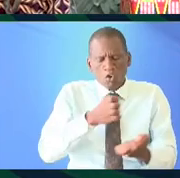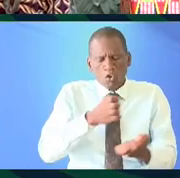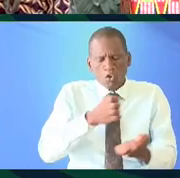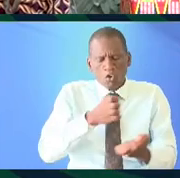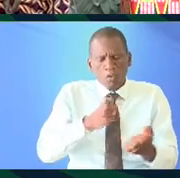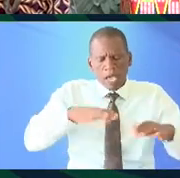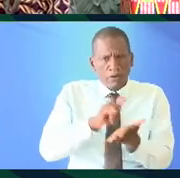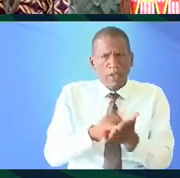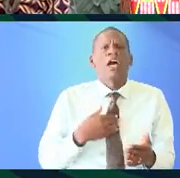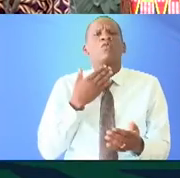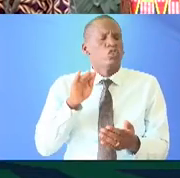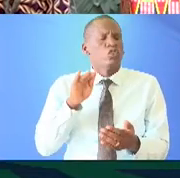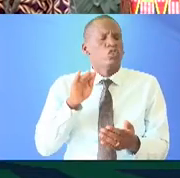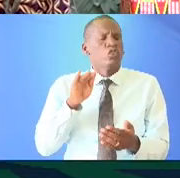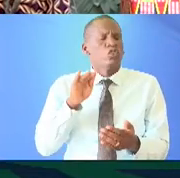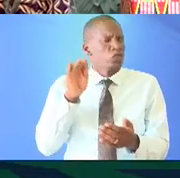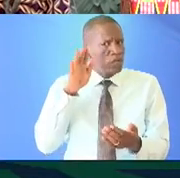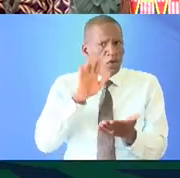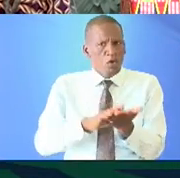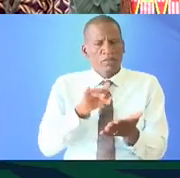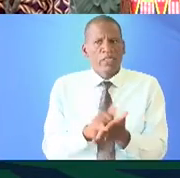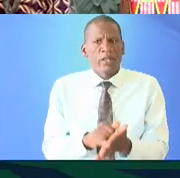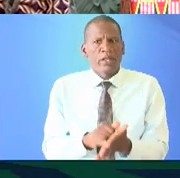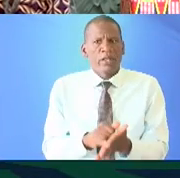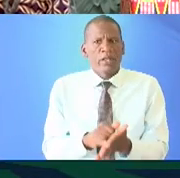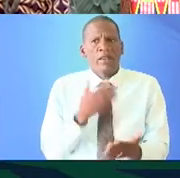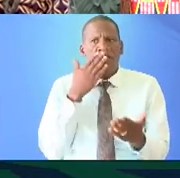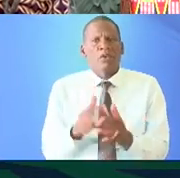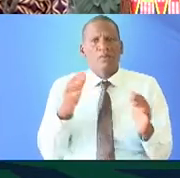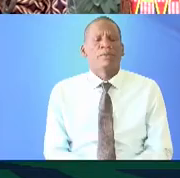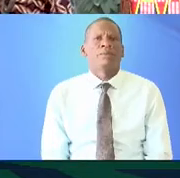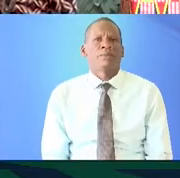all that I'd really love to hear a comment from thank you very much